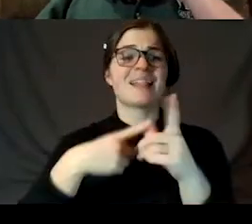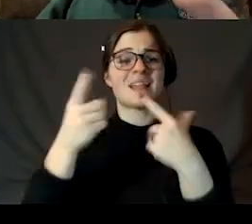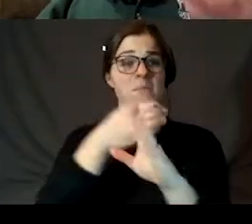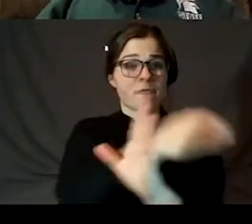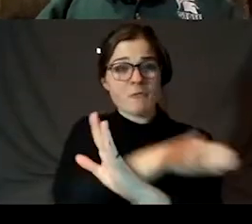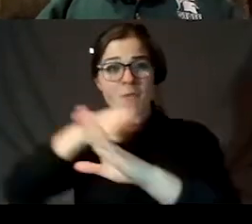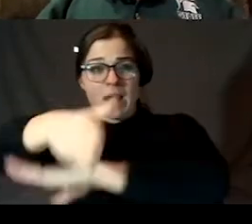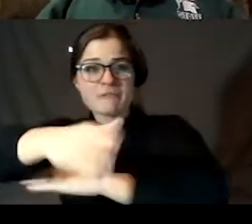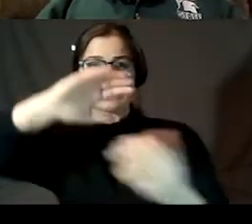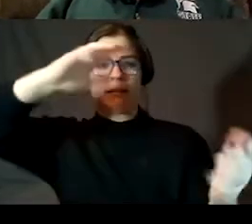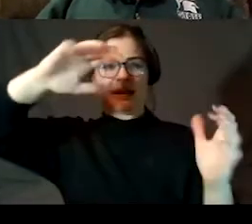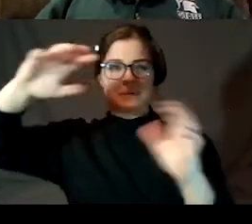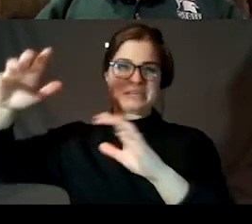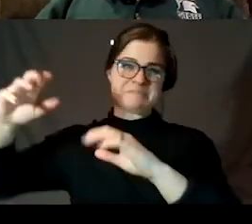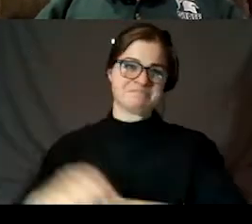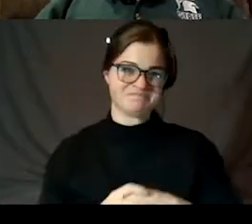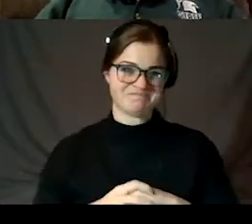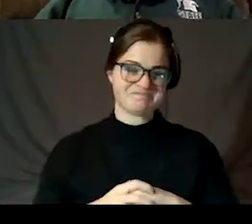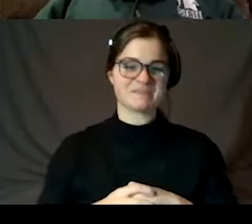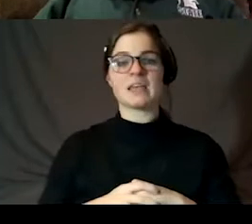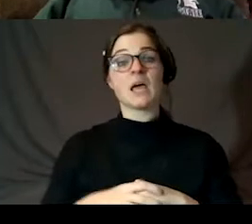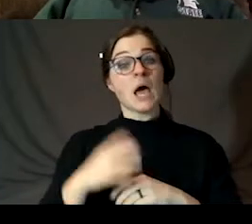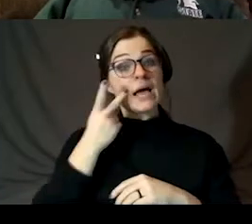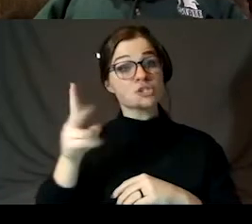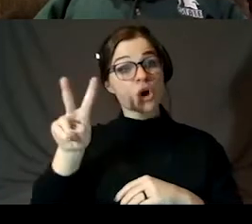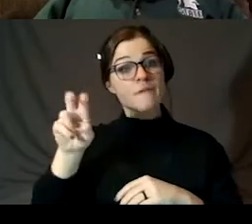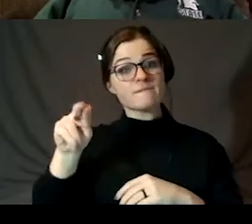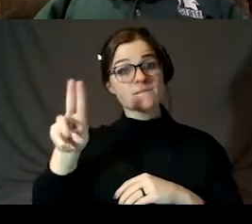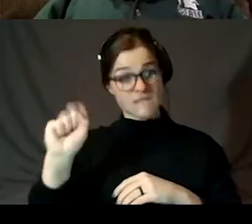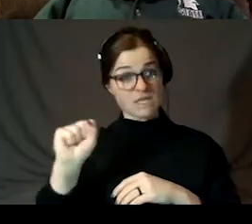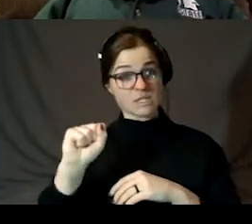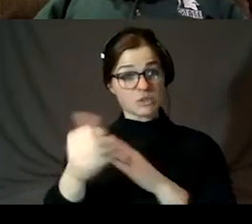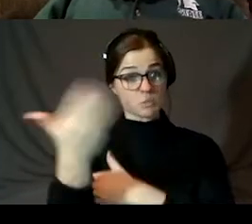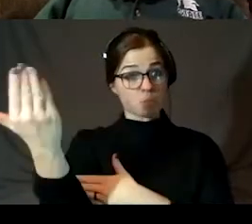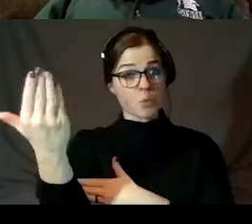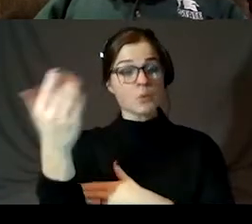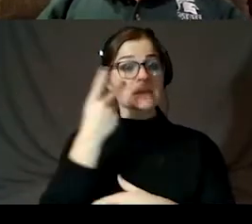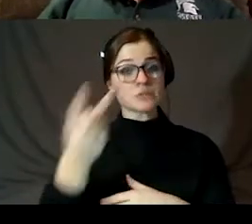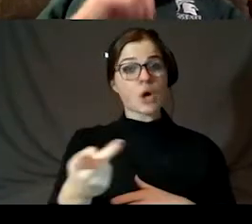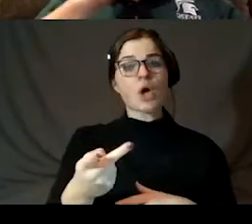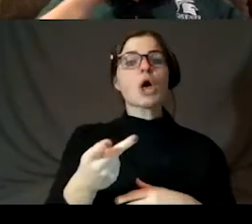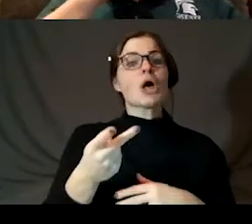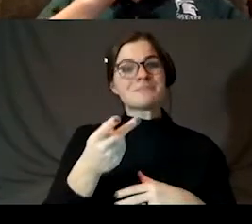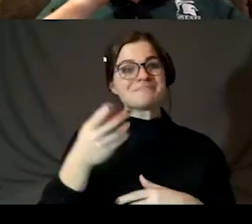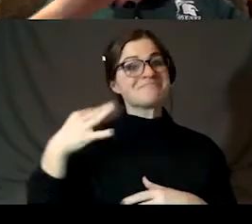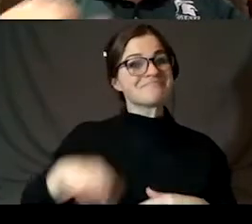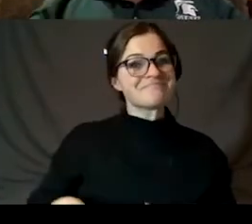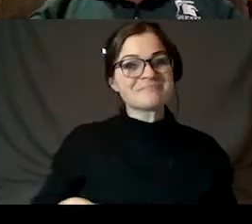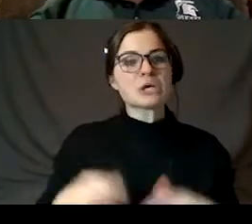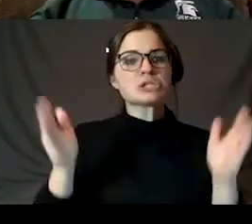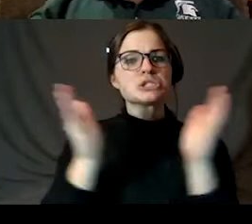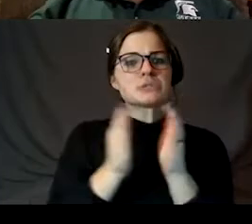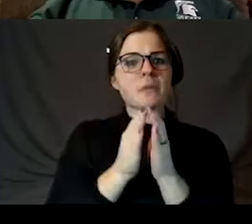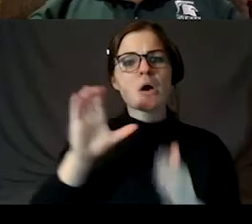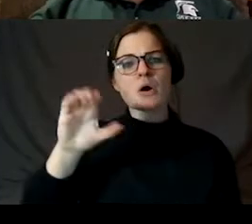I was able to see Venus in the morning. There was a bonus. There was a small coronal mass ejection on